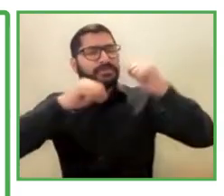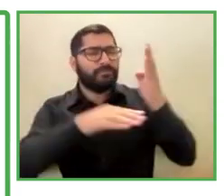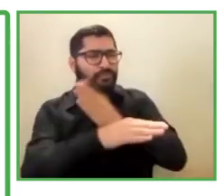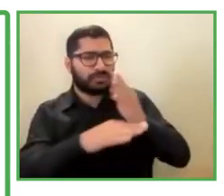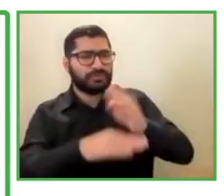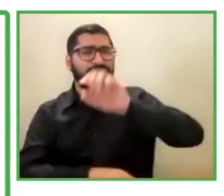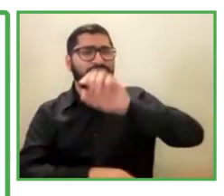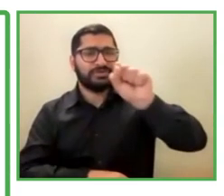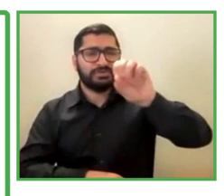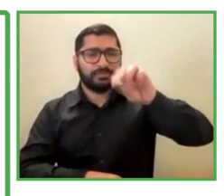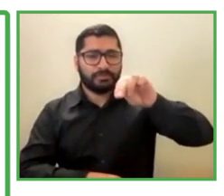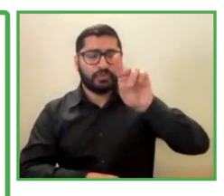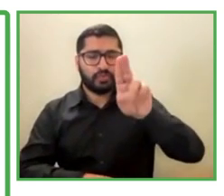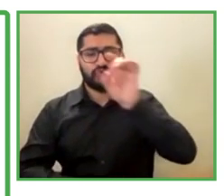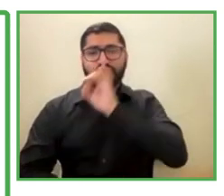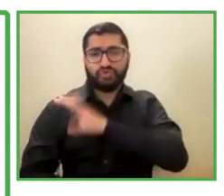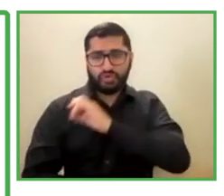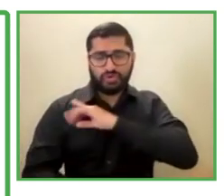of.